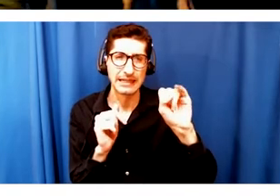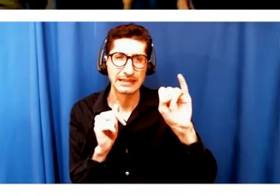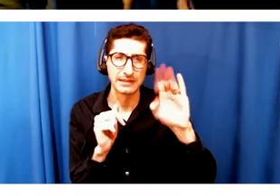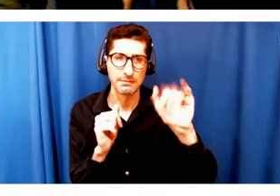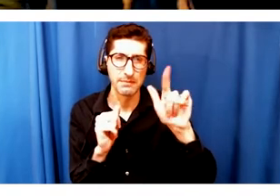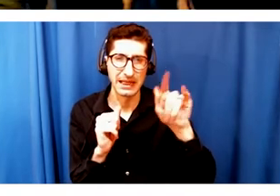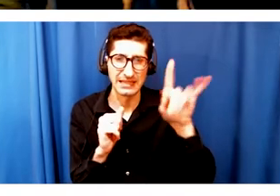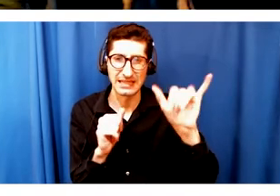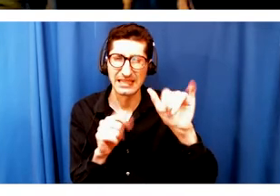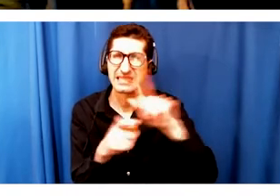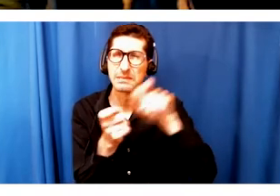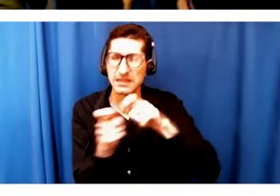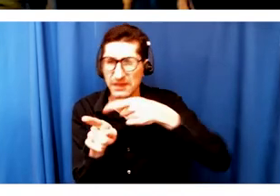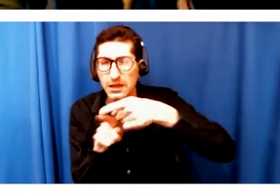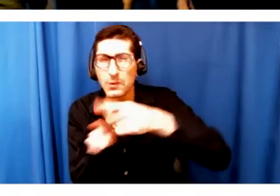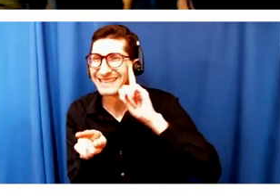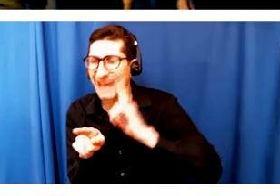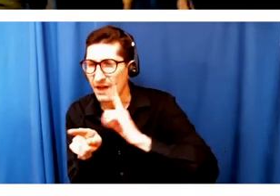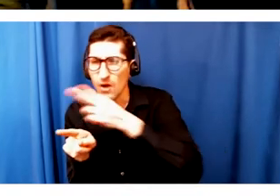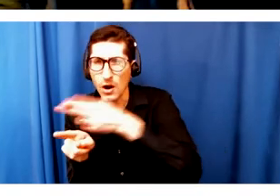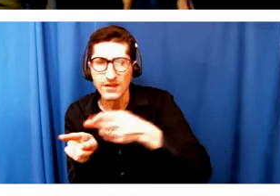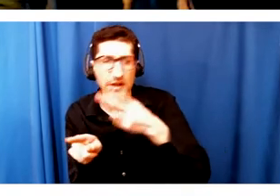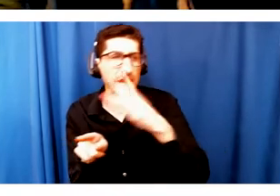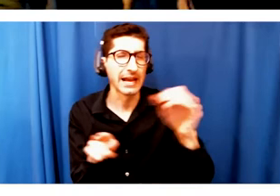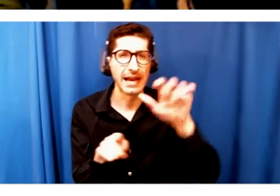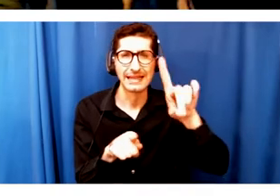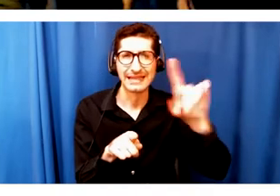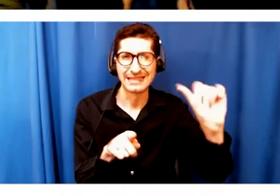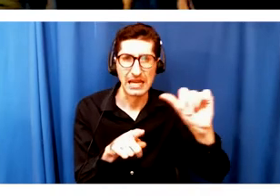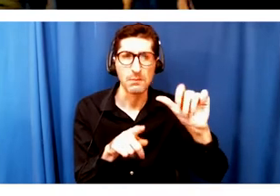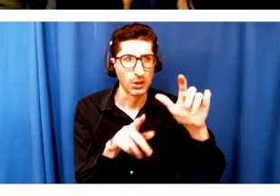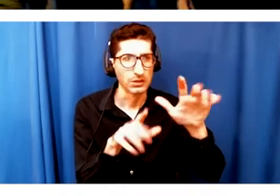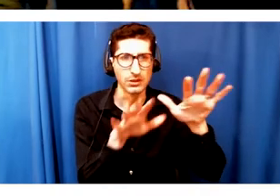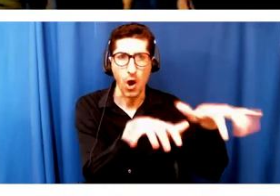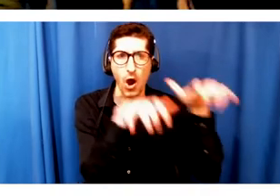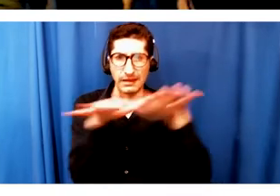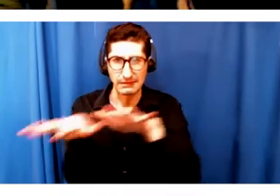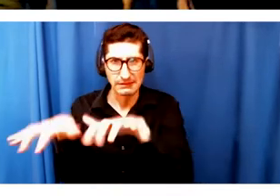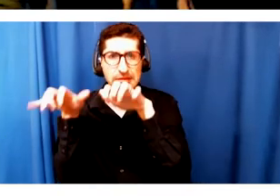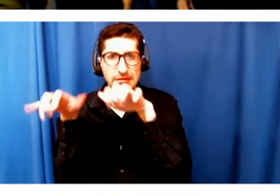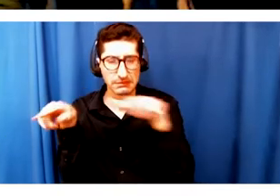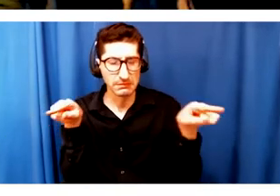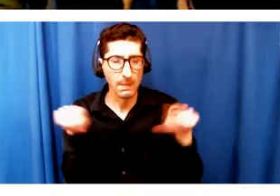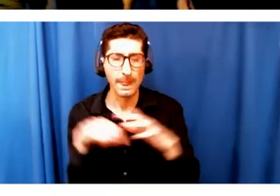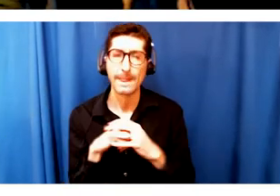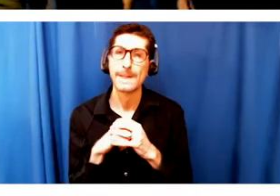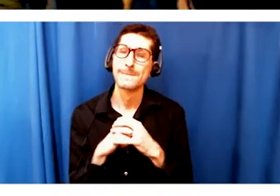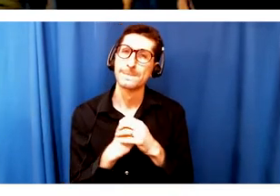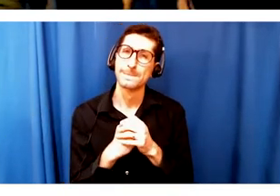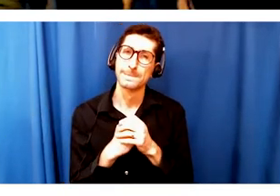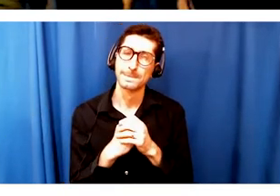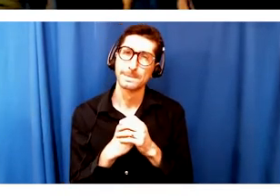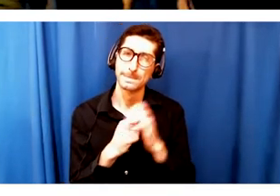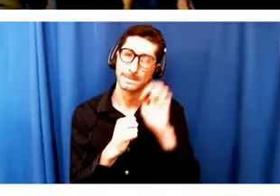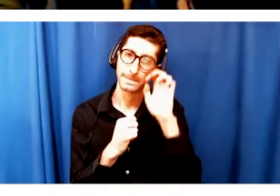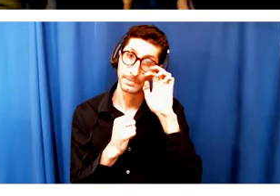disabled, and hard of hearing audiences. And I think that one of the things we're really trying to do